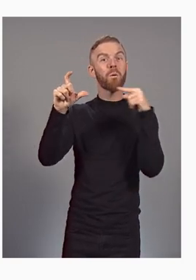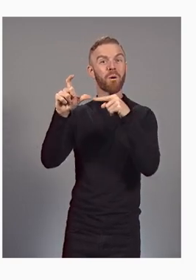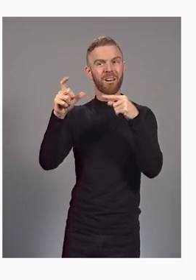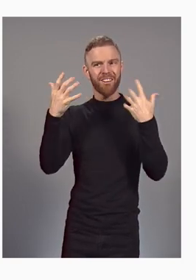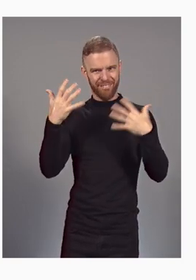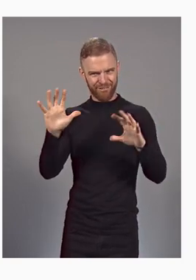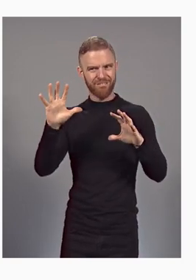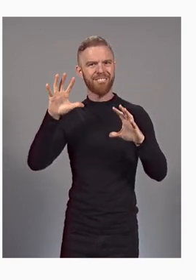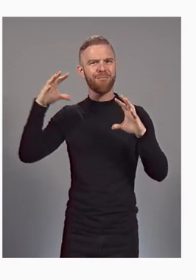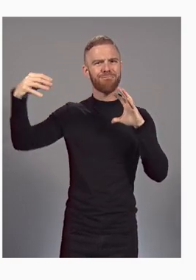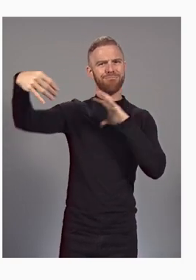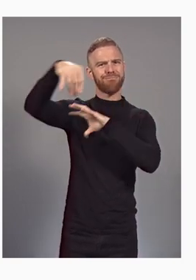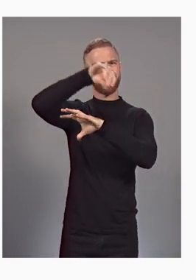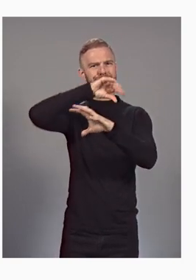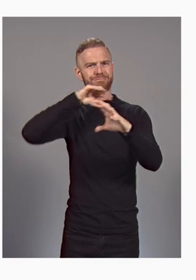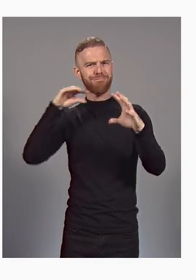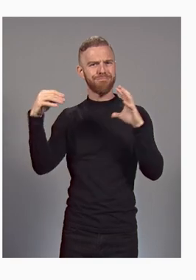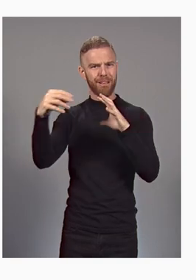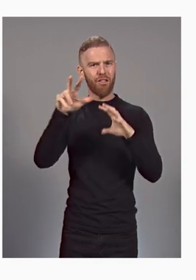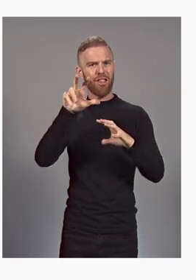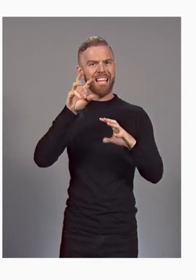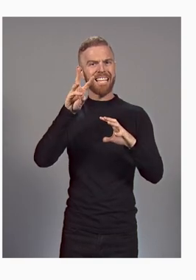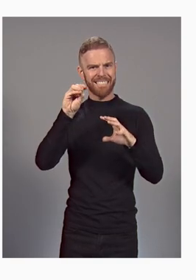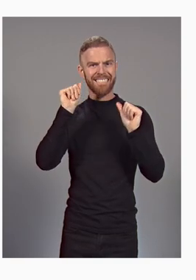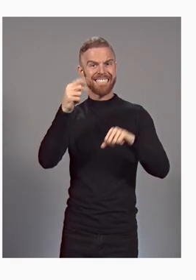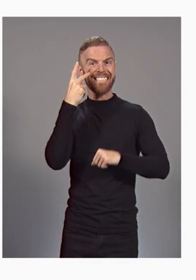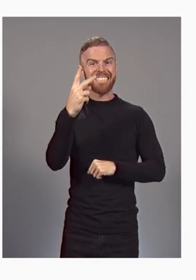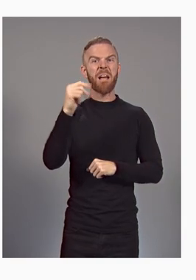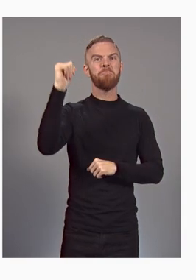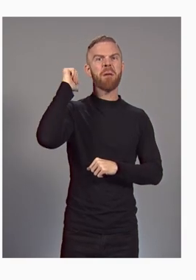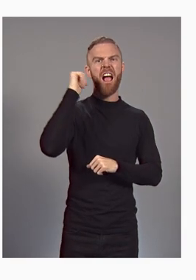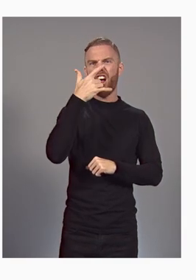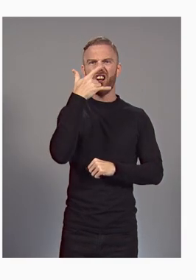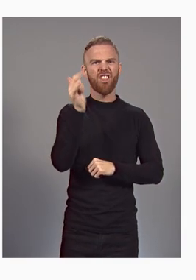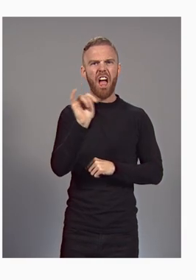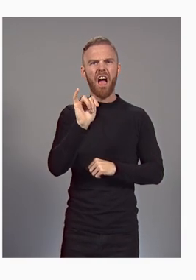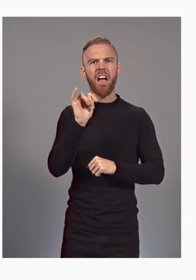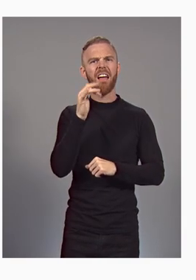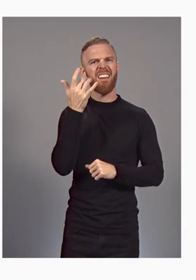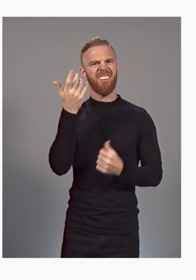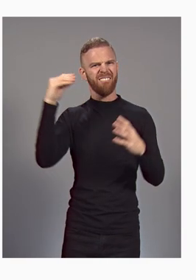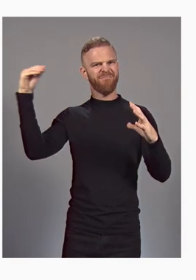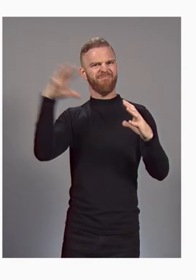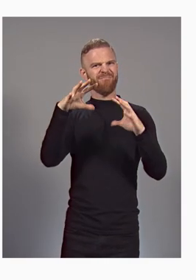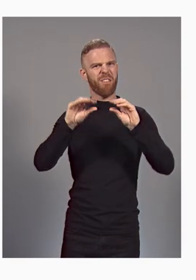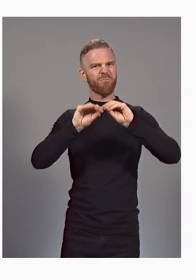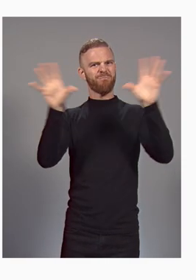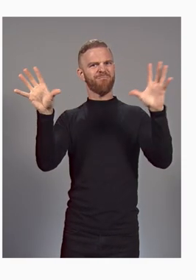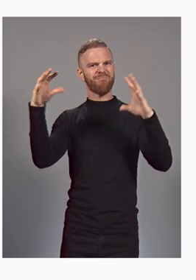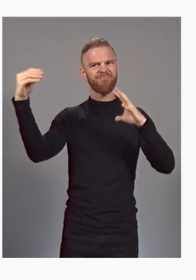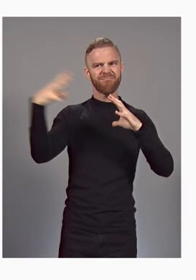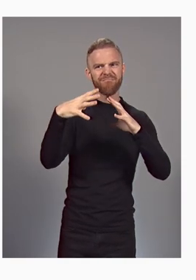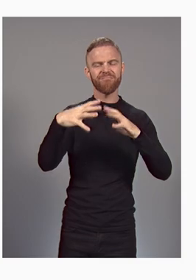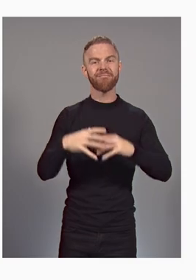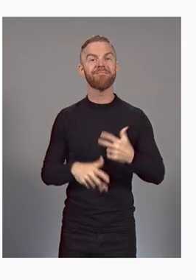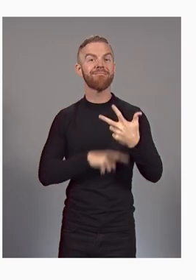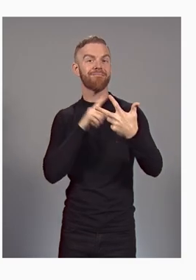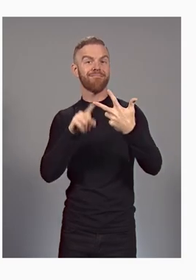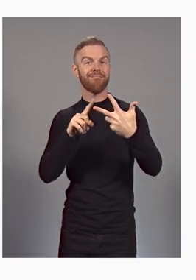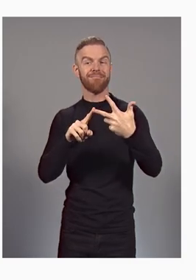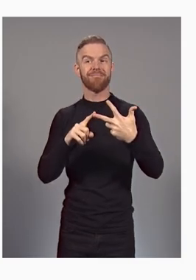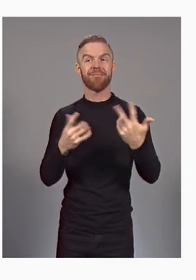an important step in lunar exploration. Finally, they've built models that take existing satellite images